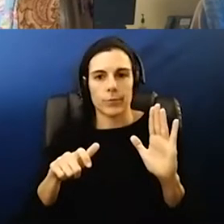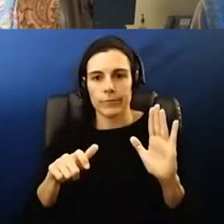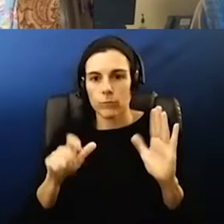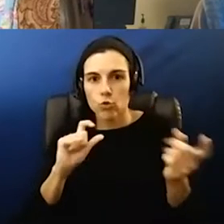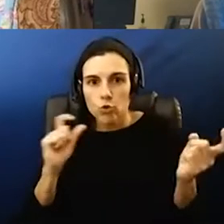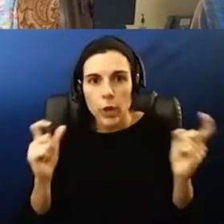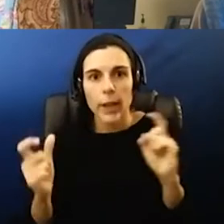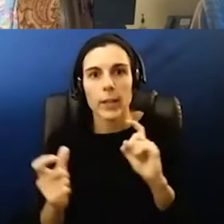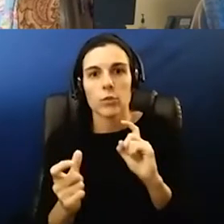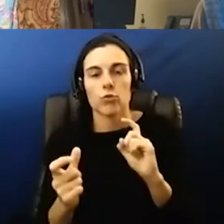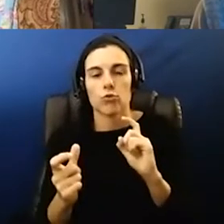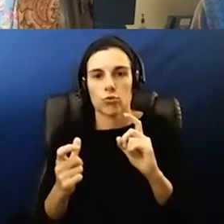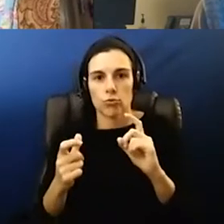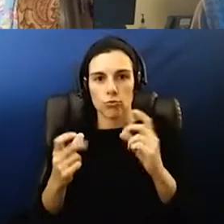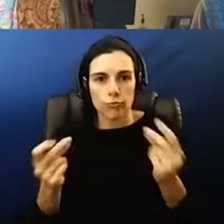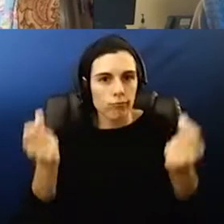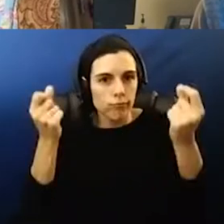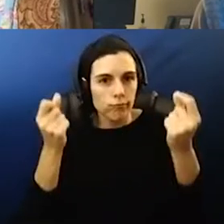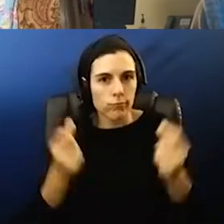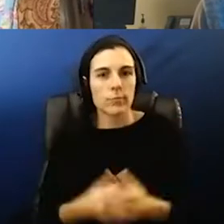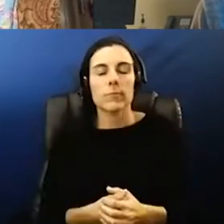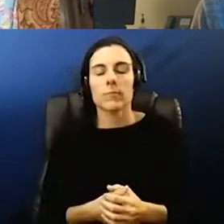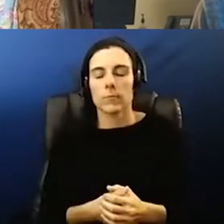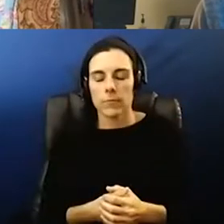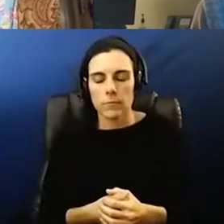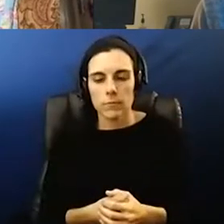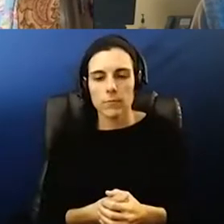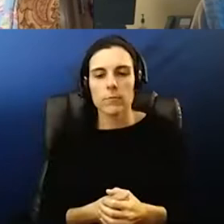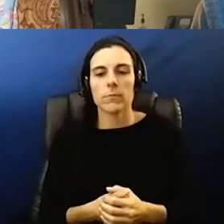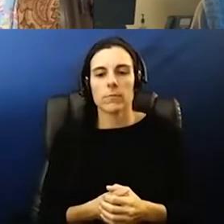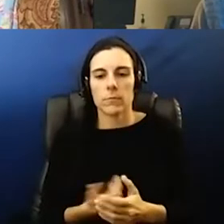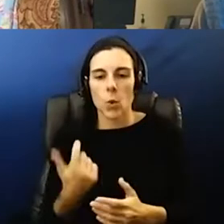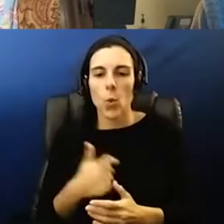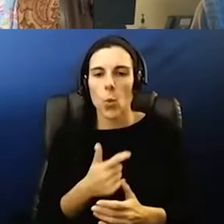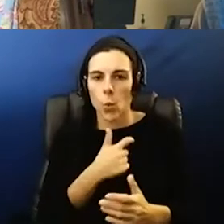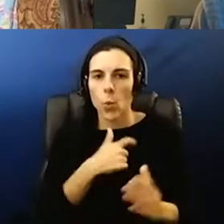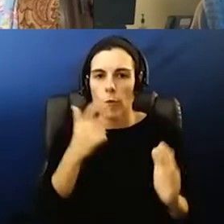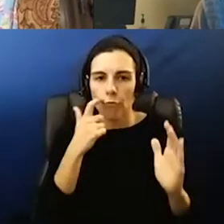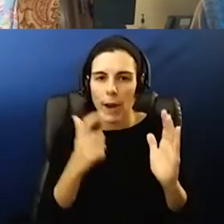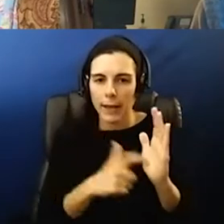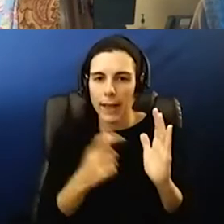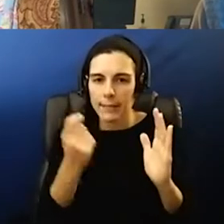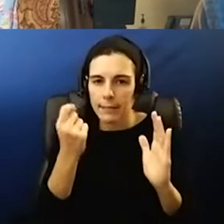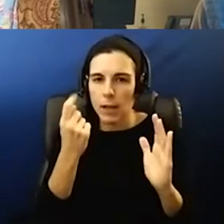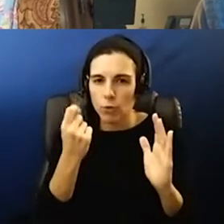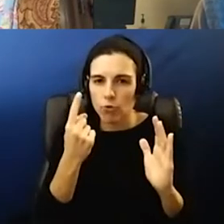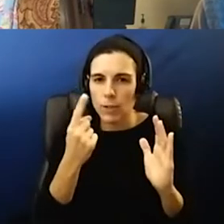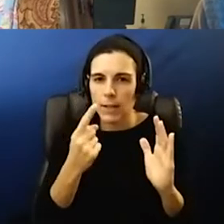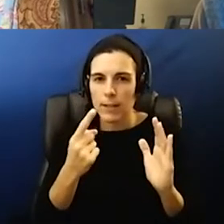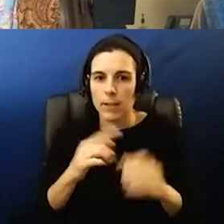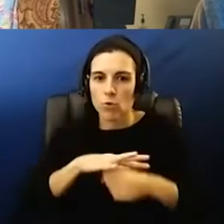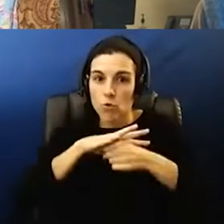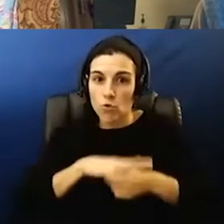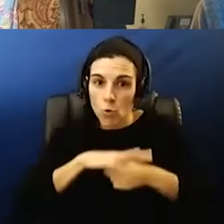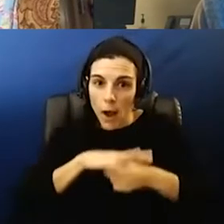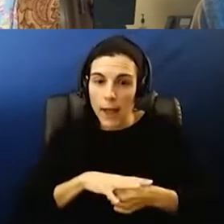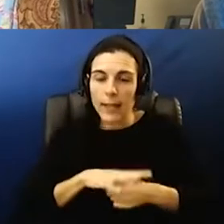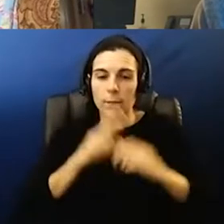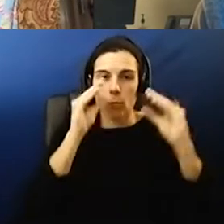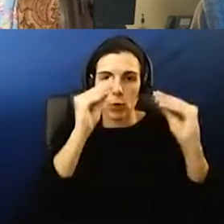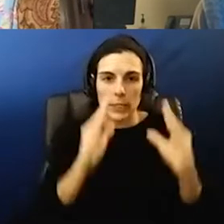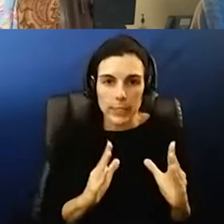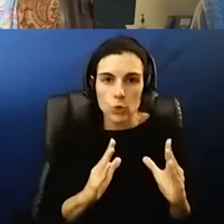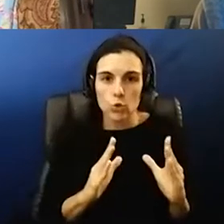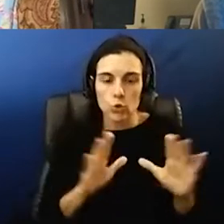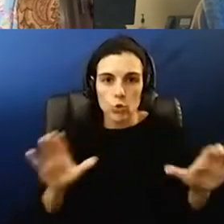adjust on the fly um we we recognize and we we understand the stress that's putting on our teachers to be doing